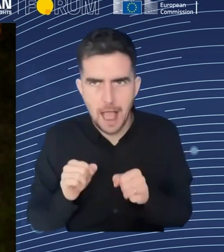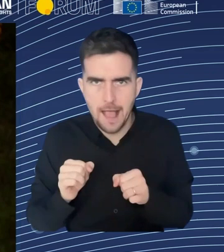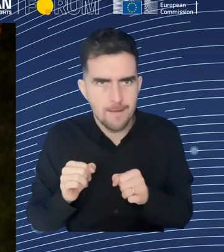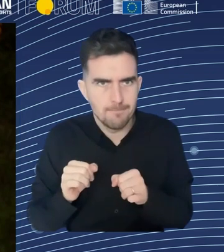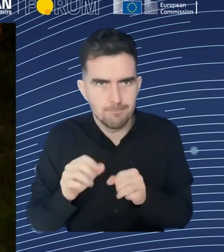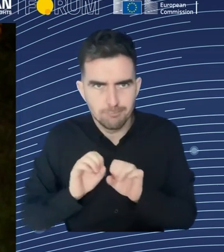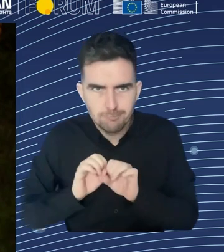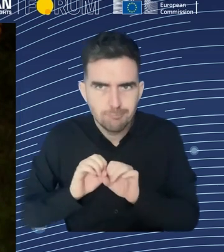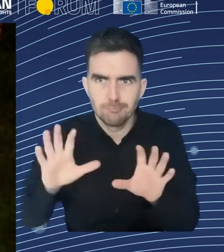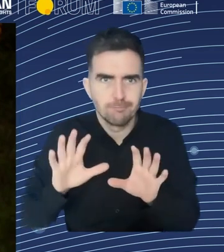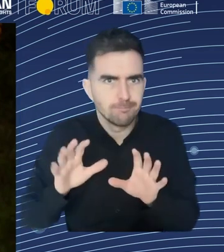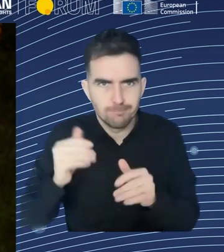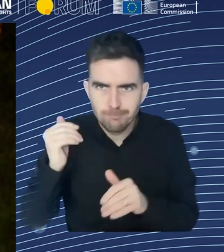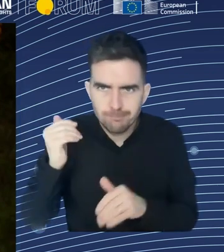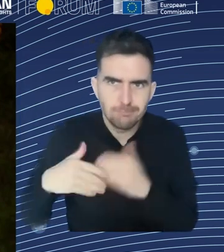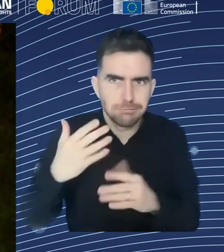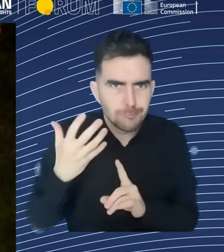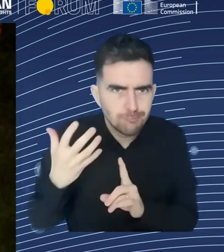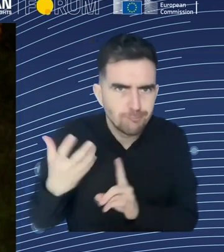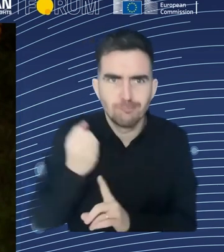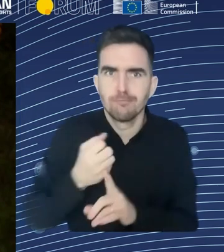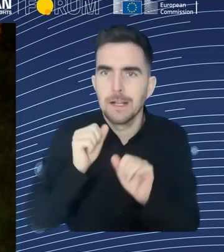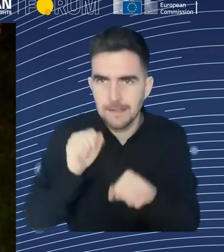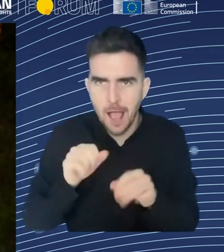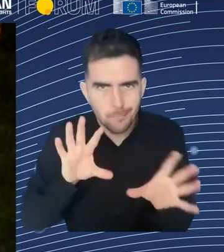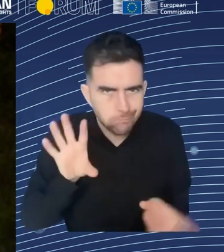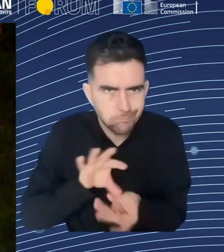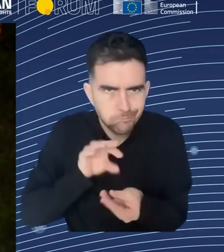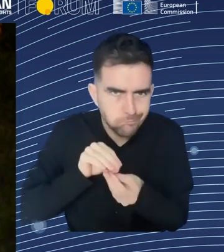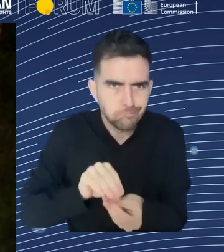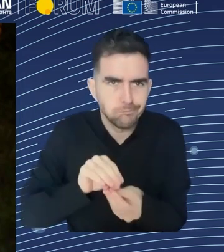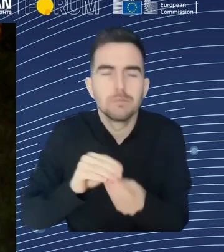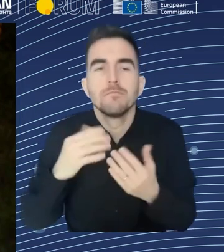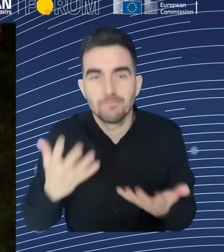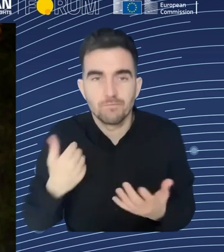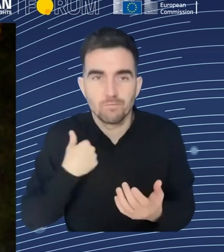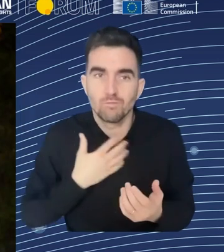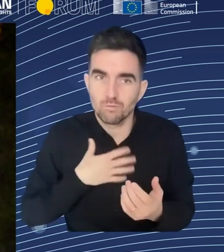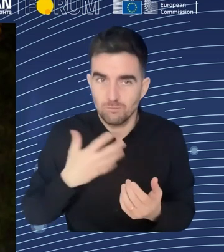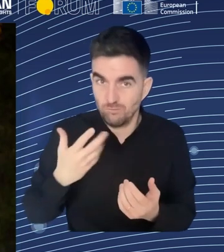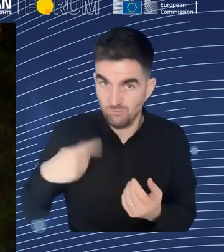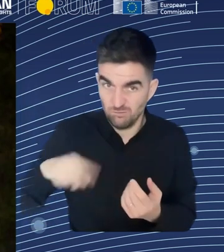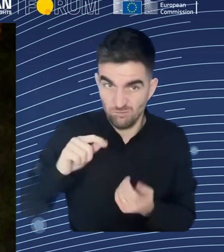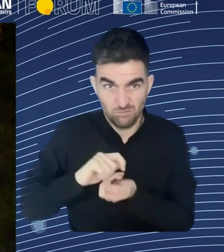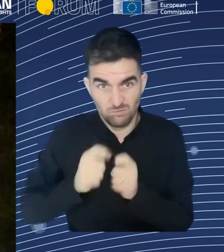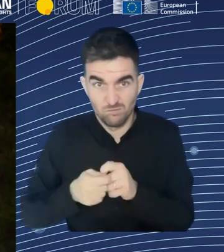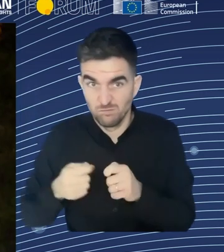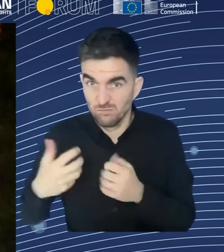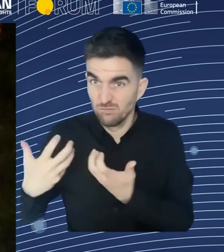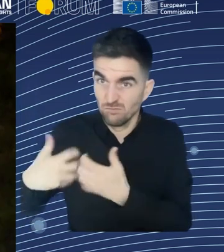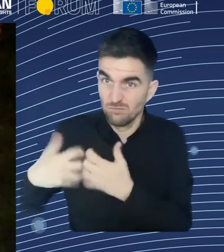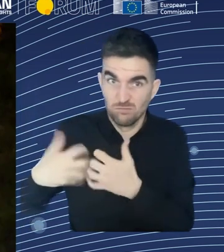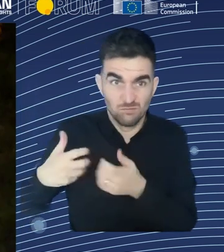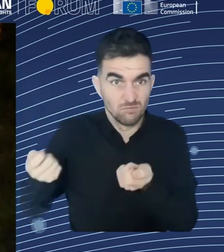see this kind of system being put in place. And I would flag here the equity issues. These are low-wage sectors